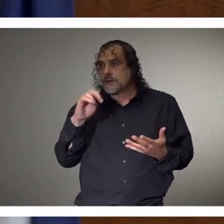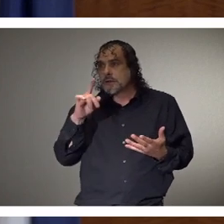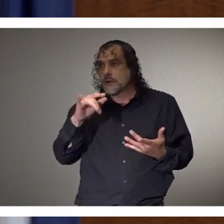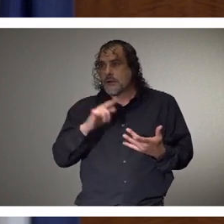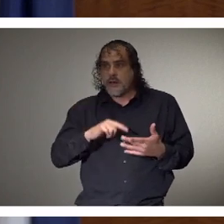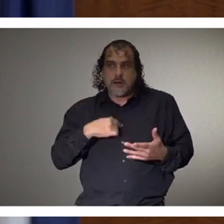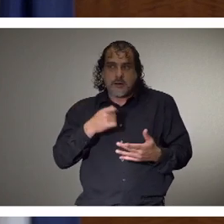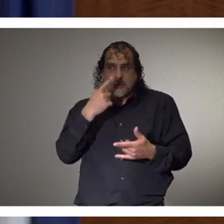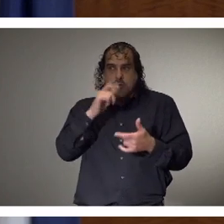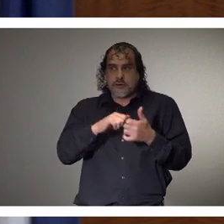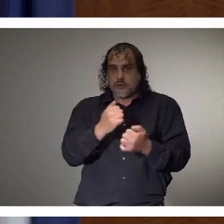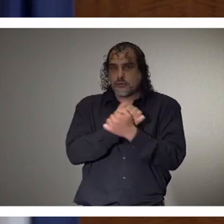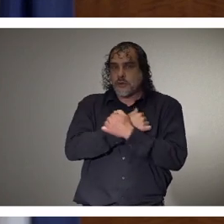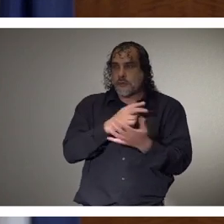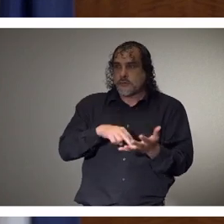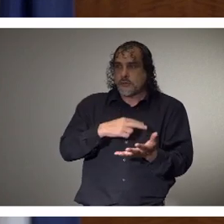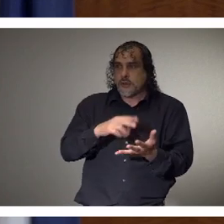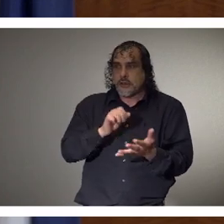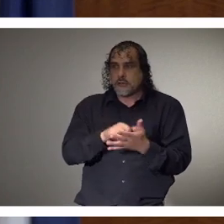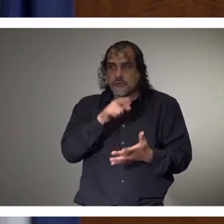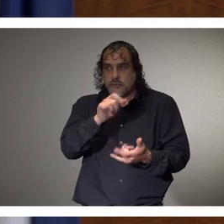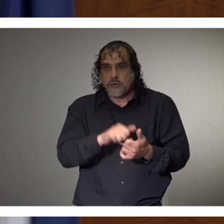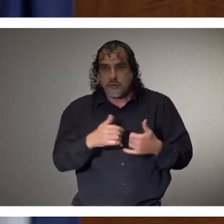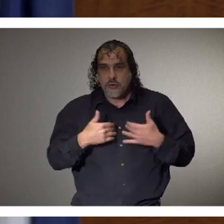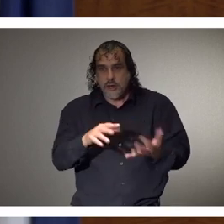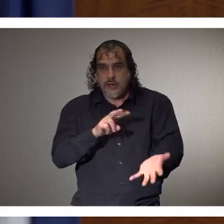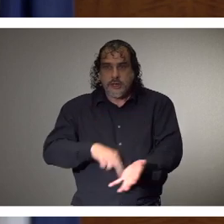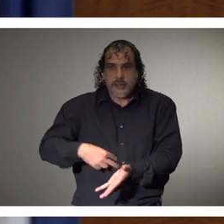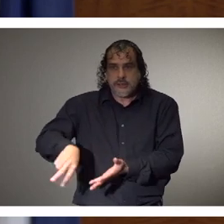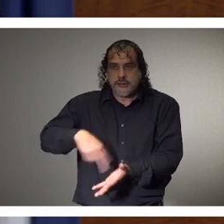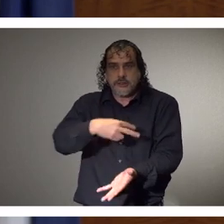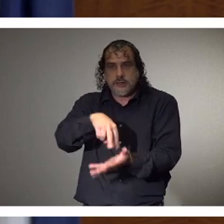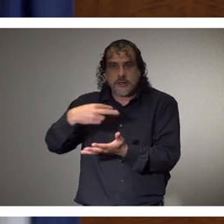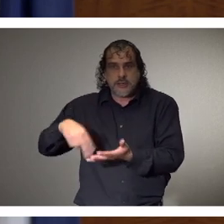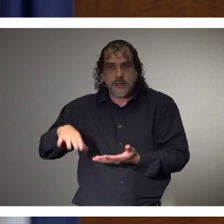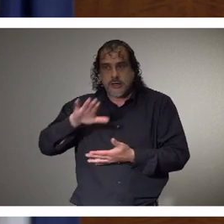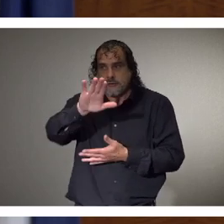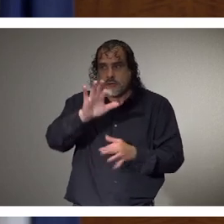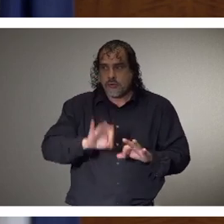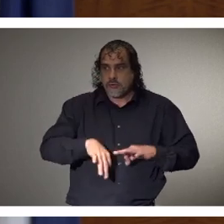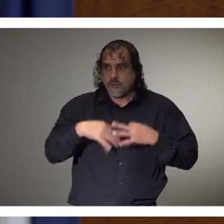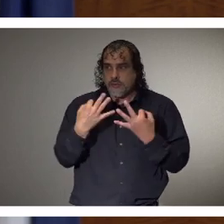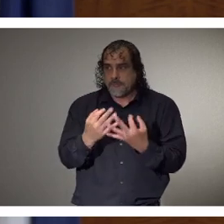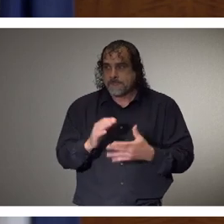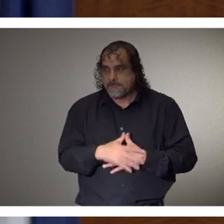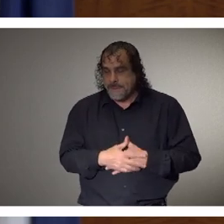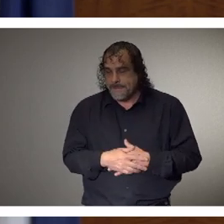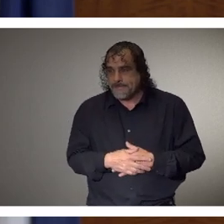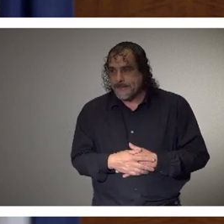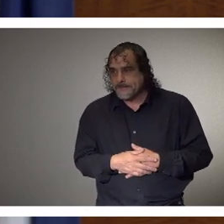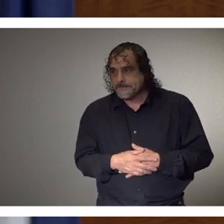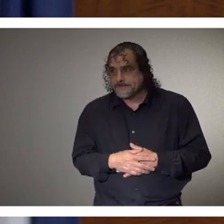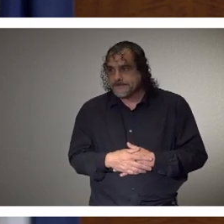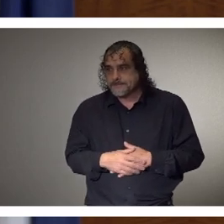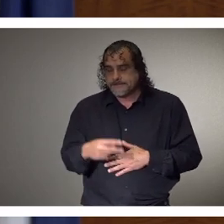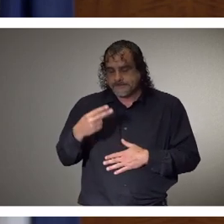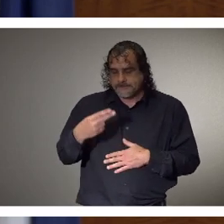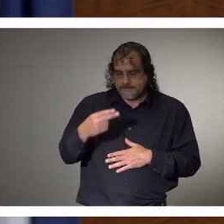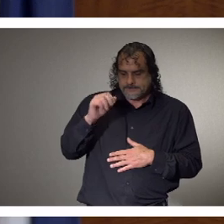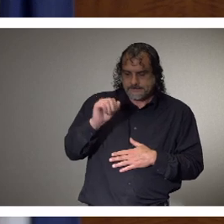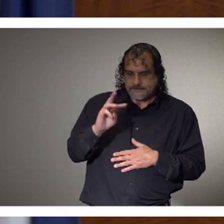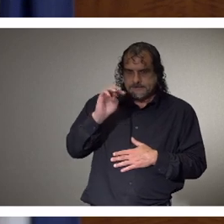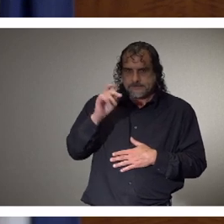understand that you love to dance, so why don't you perform tonight for your parents? To Hawkins Gable,